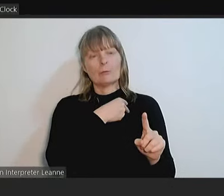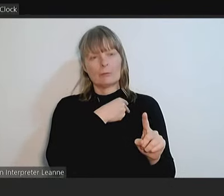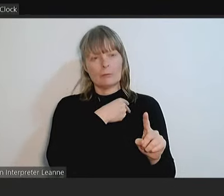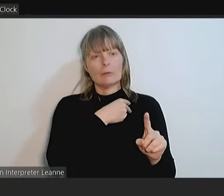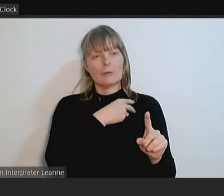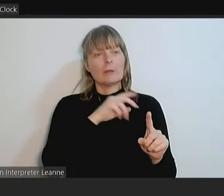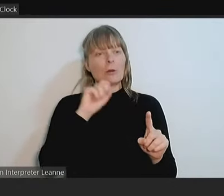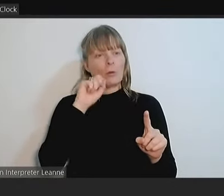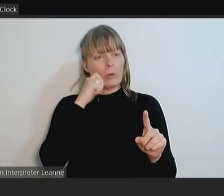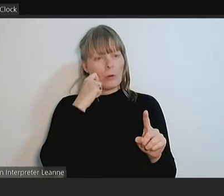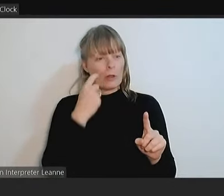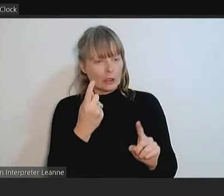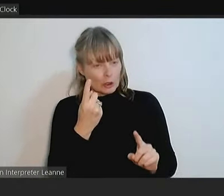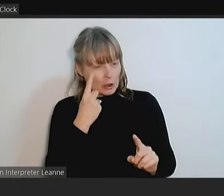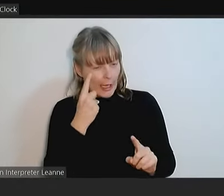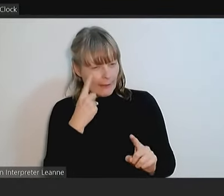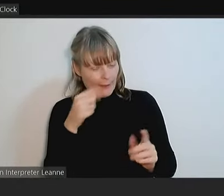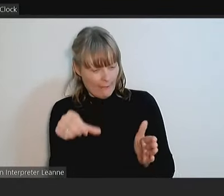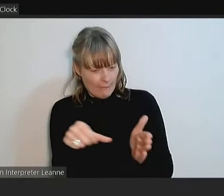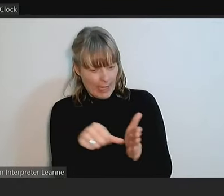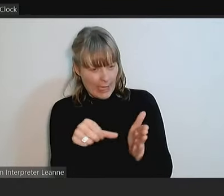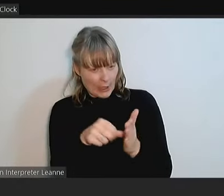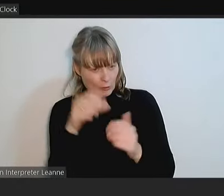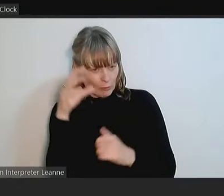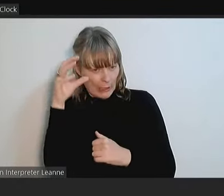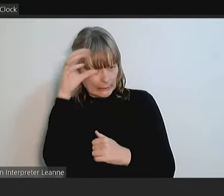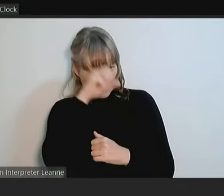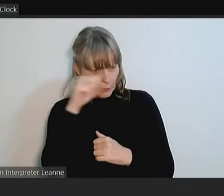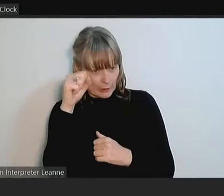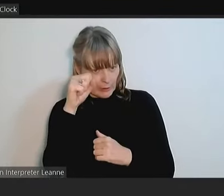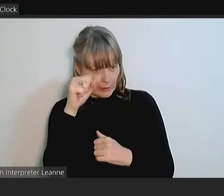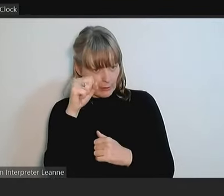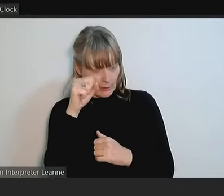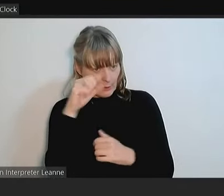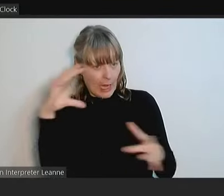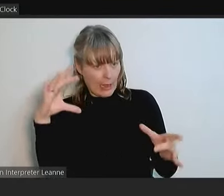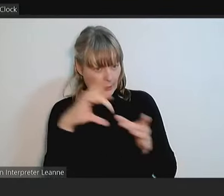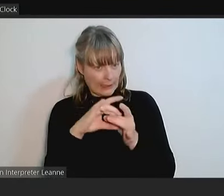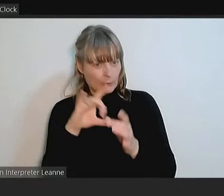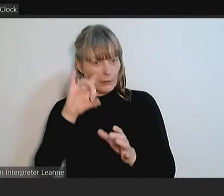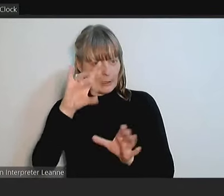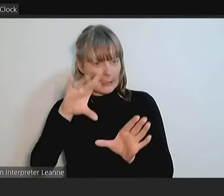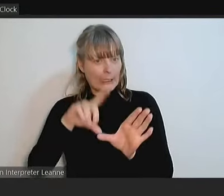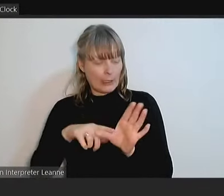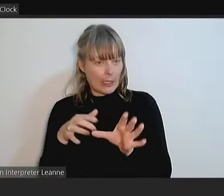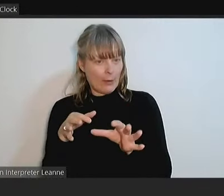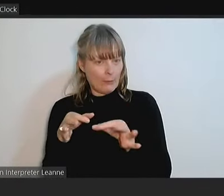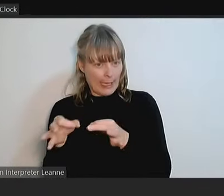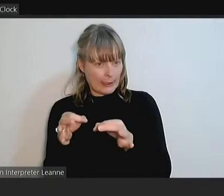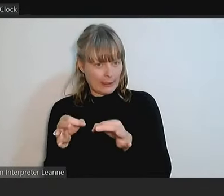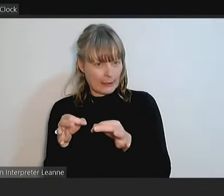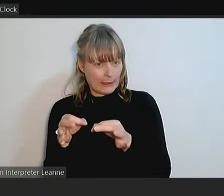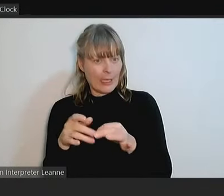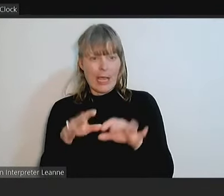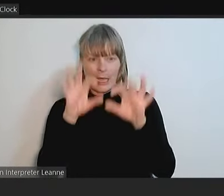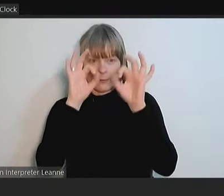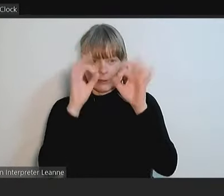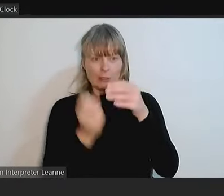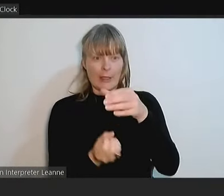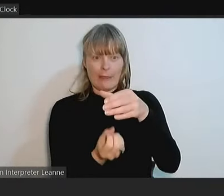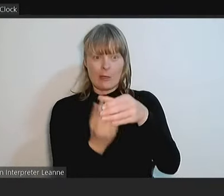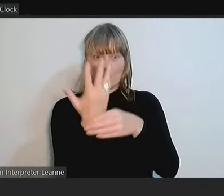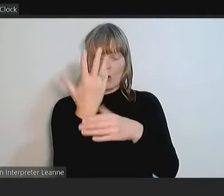assumptions that sit behind our 10-year plan. And in particular, the growth projections will go to the